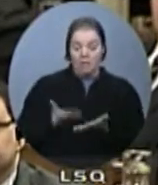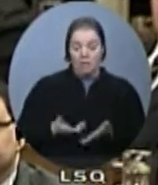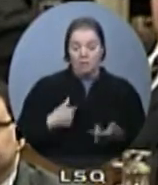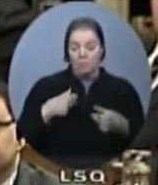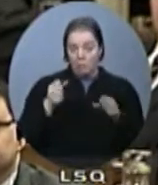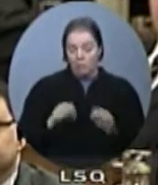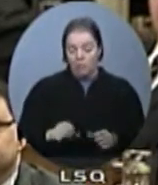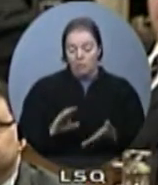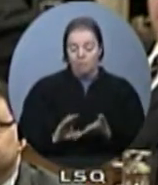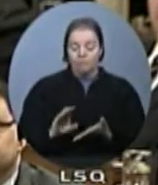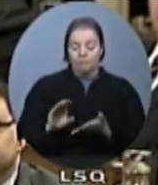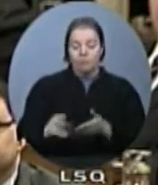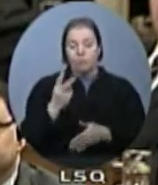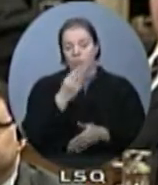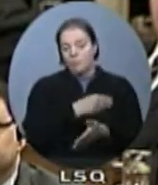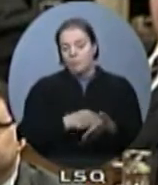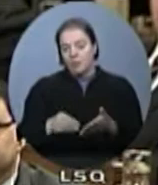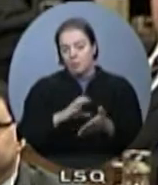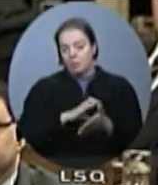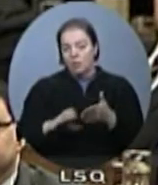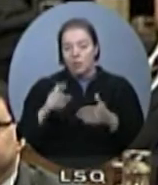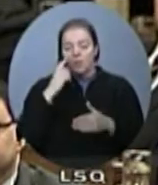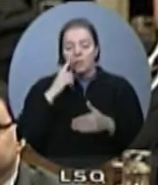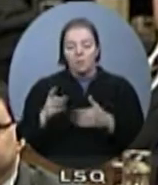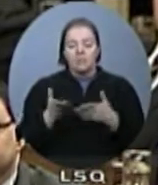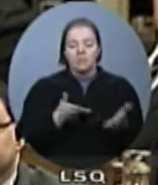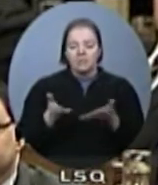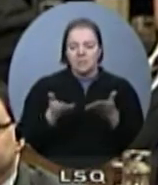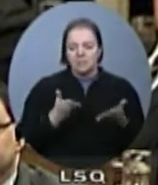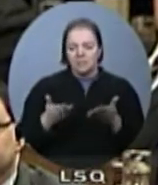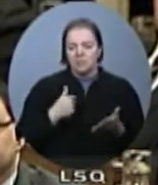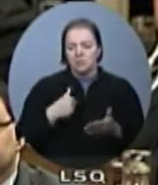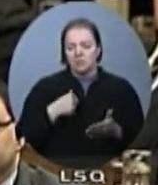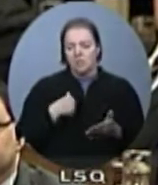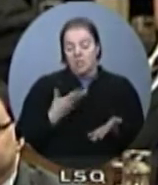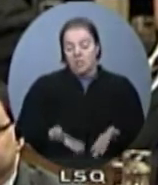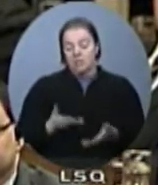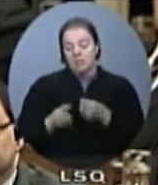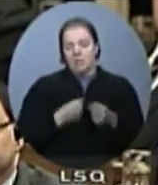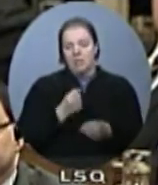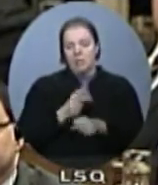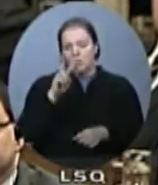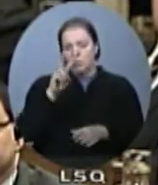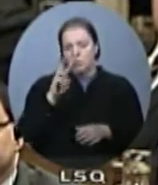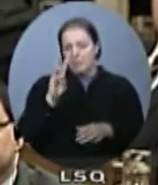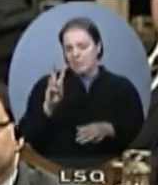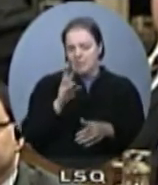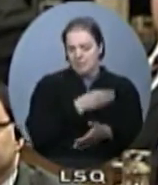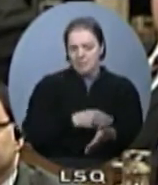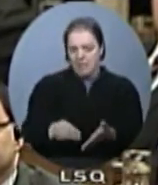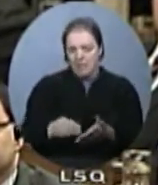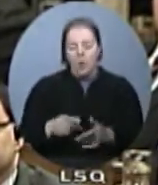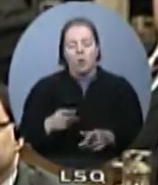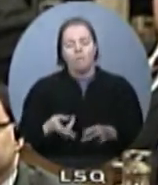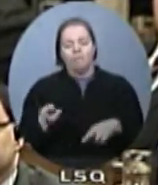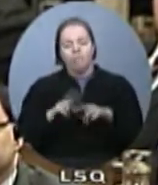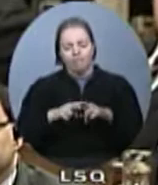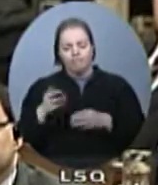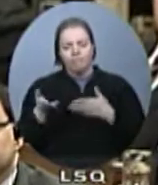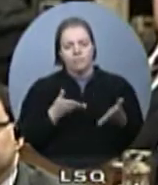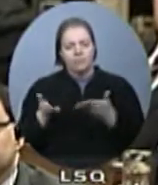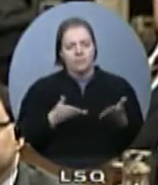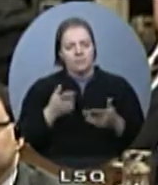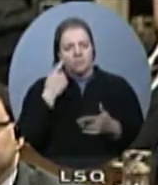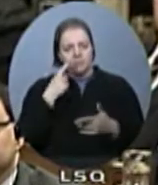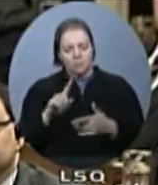services. We're investing $600 million. This year, we'll see an increase in settlement services in seven of the ten provinces and in